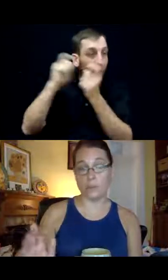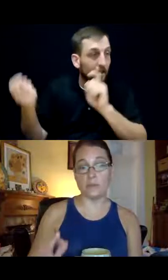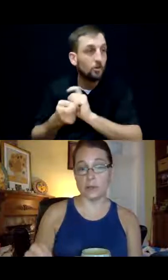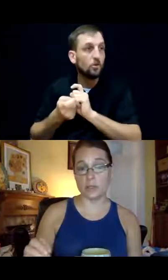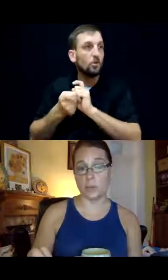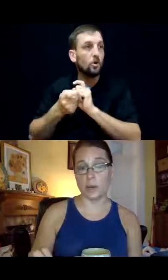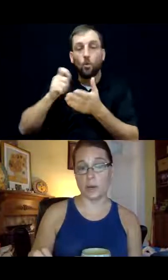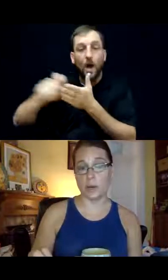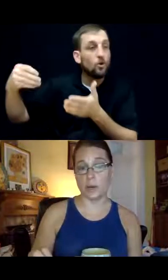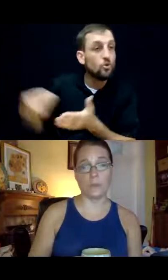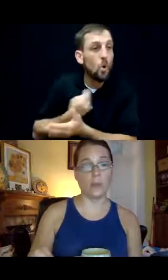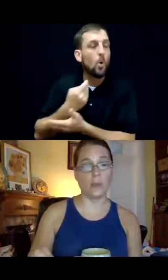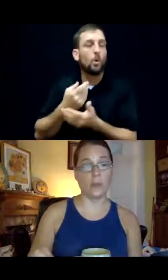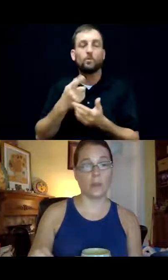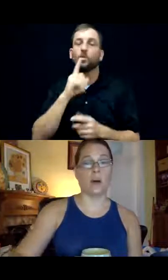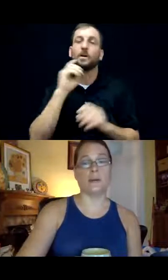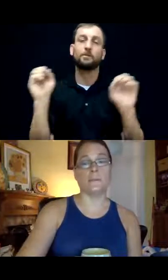problem. It's a very simple process.